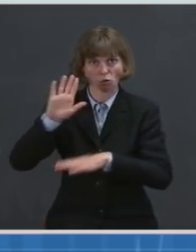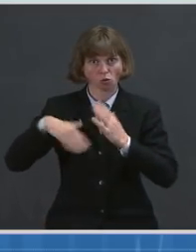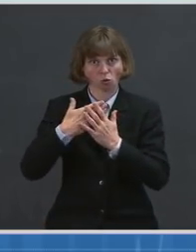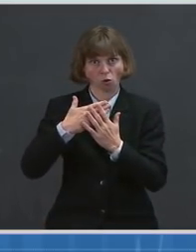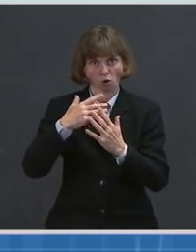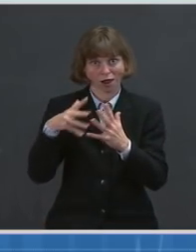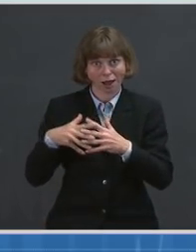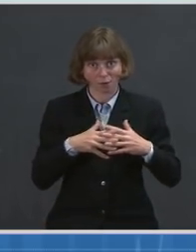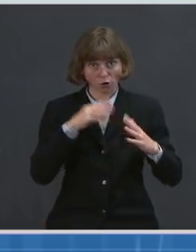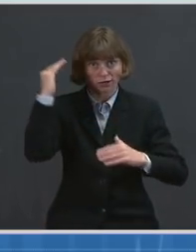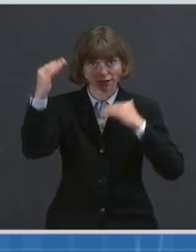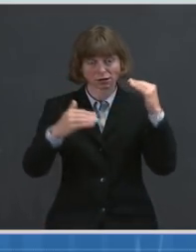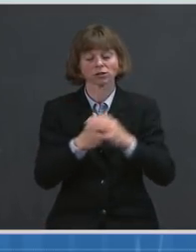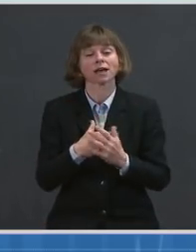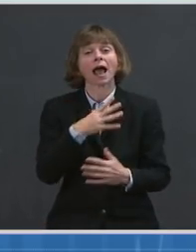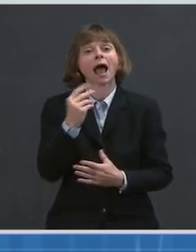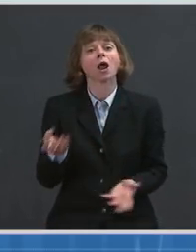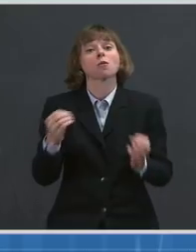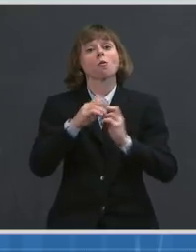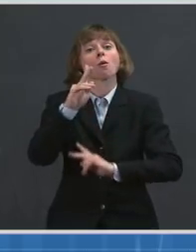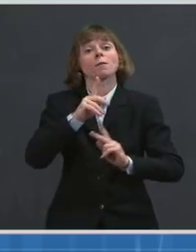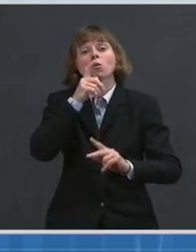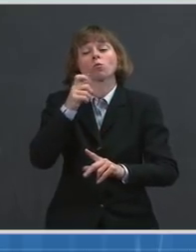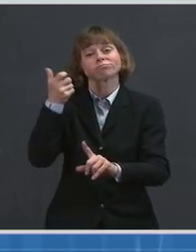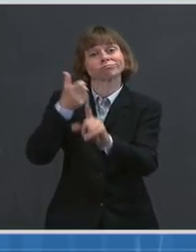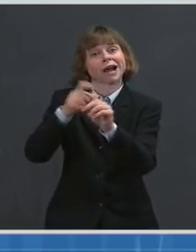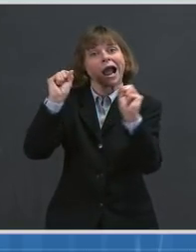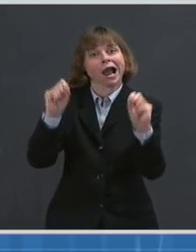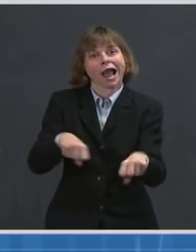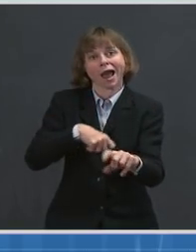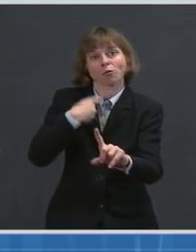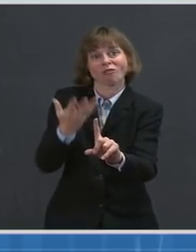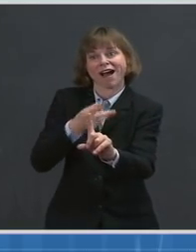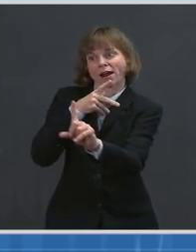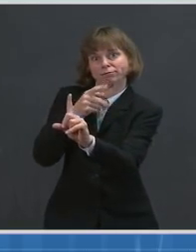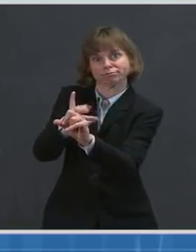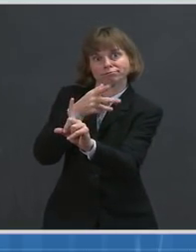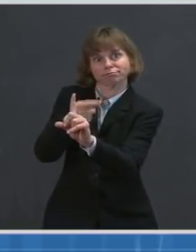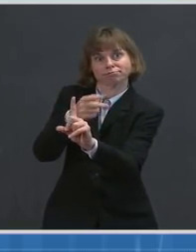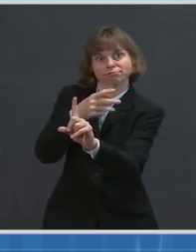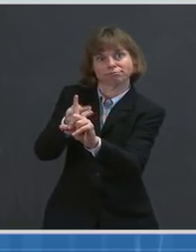vaccinators and the number of places that people can get vaccinated.